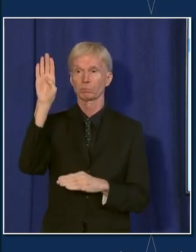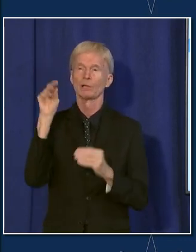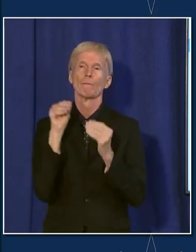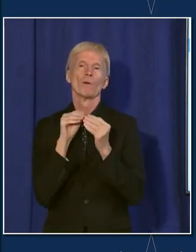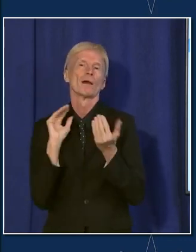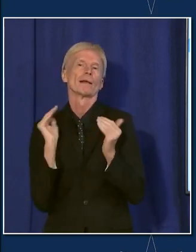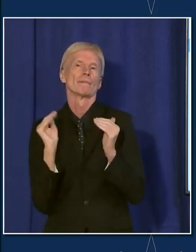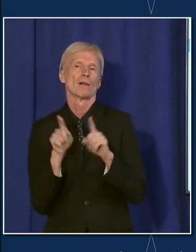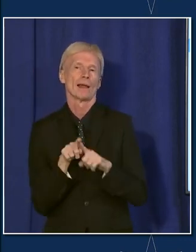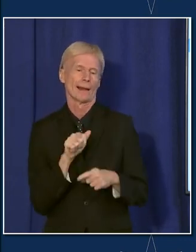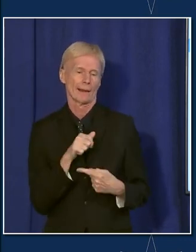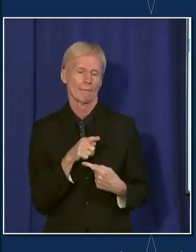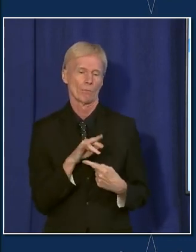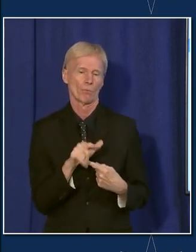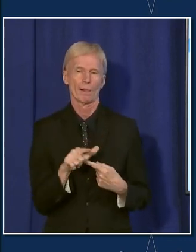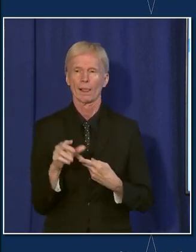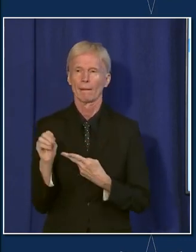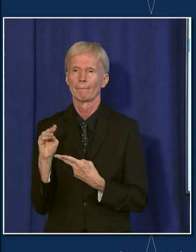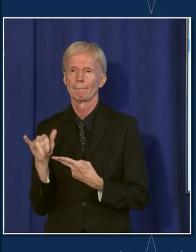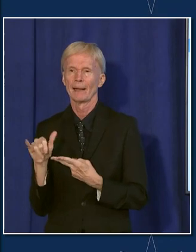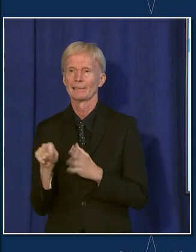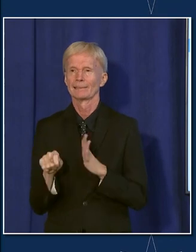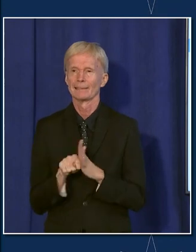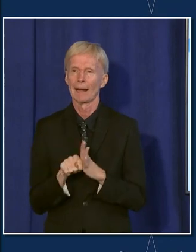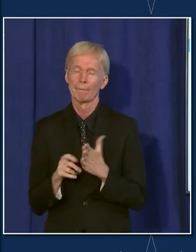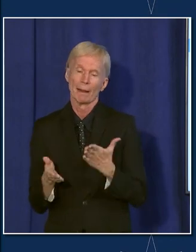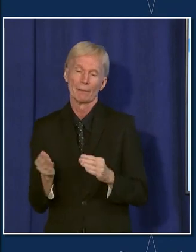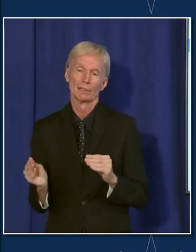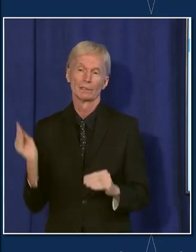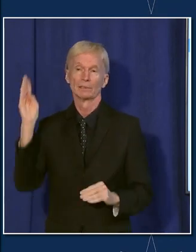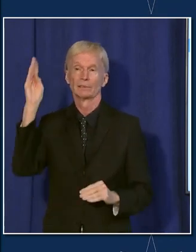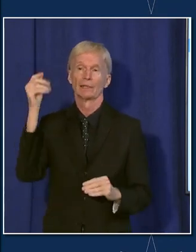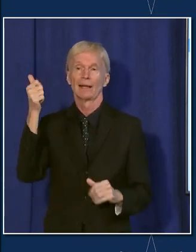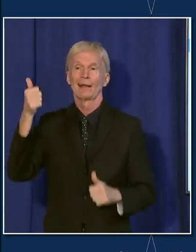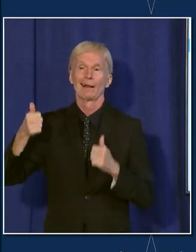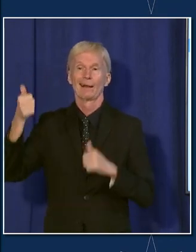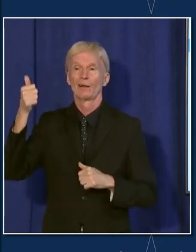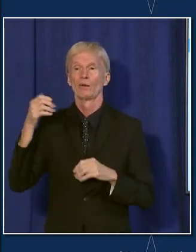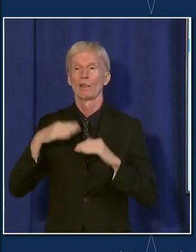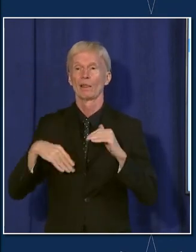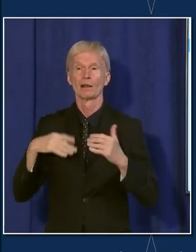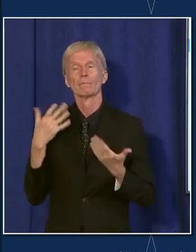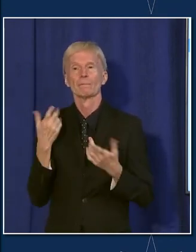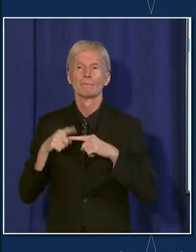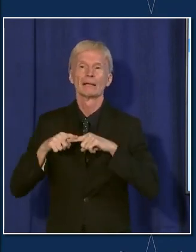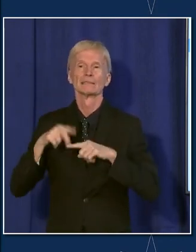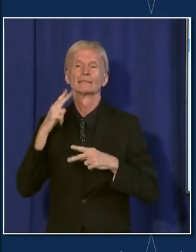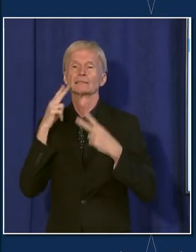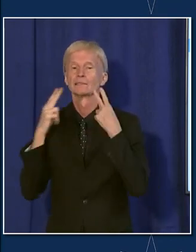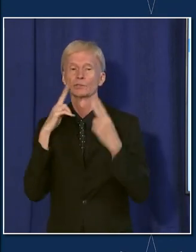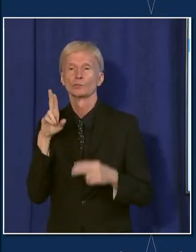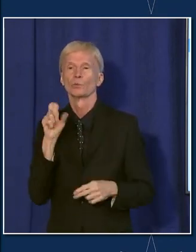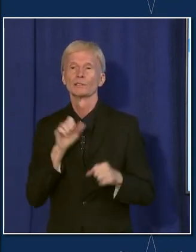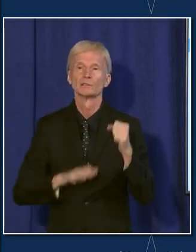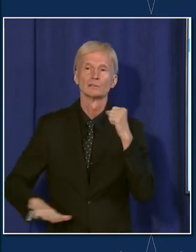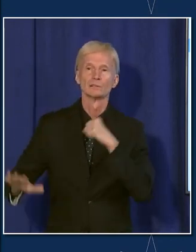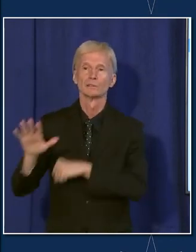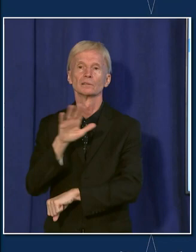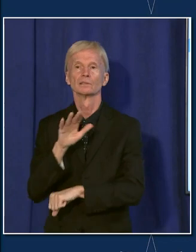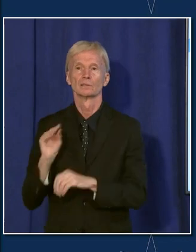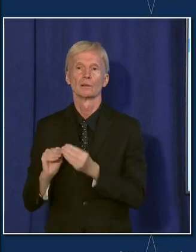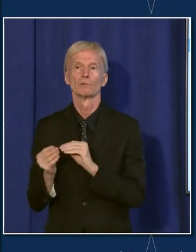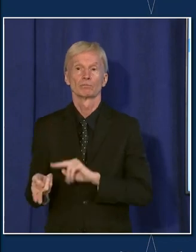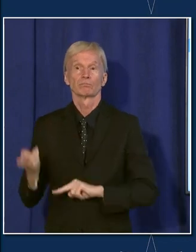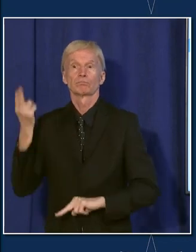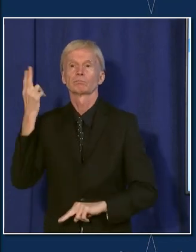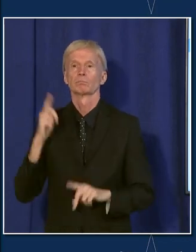like that April-May surge. It may be a little higher based on what we're seeing around the country. I am not expecting at this point for us